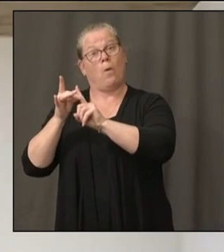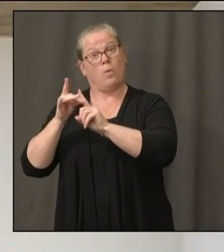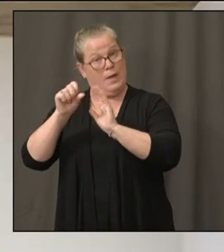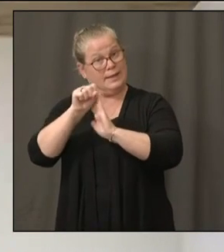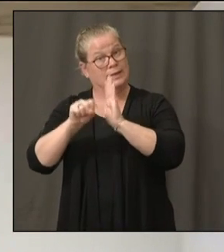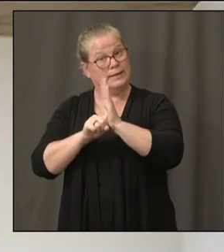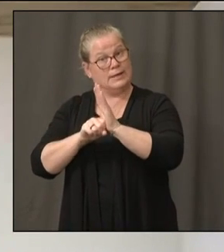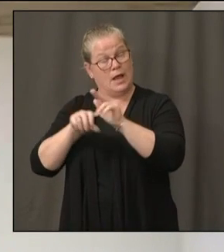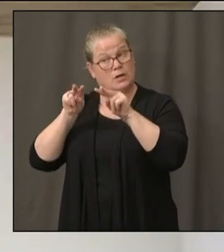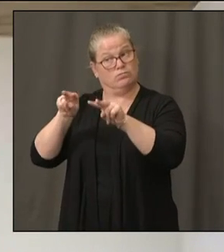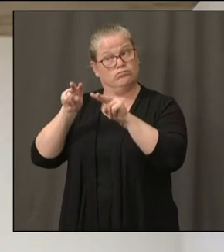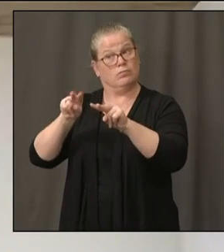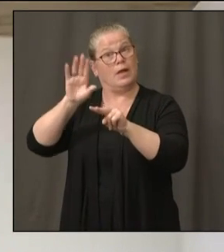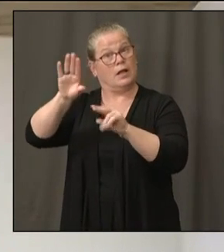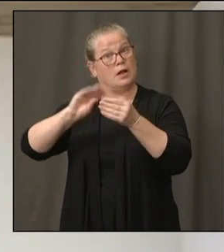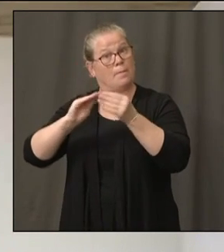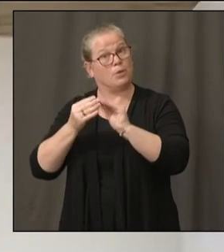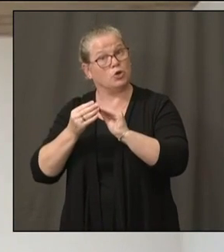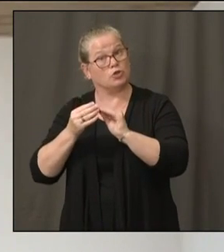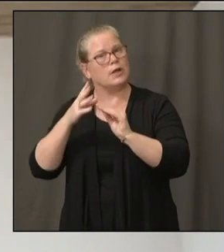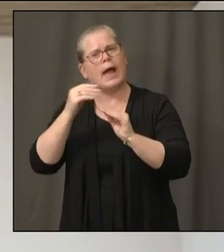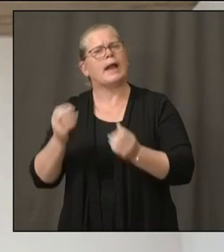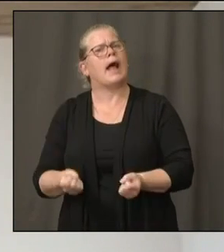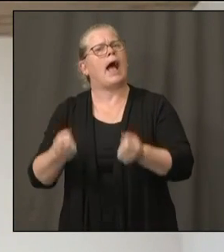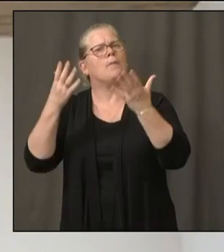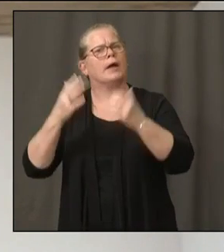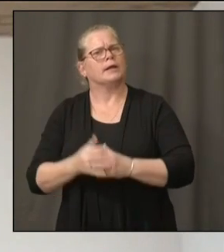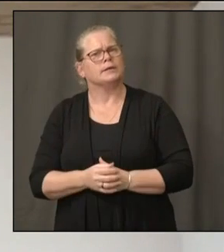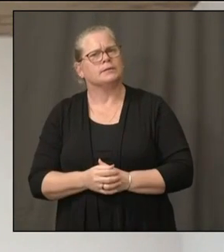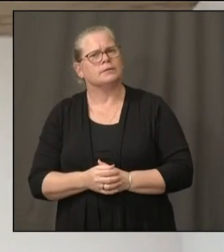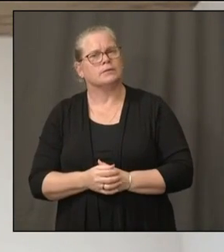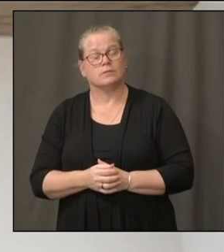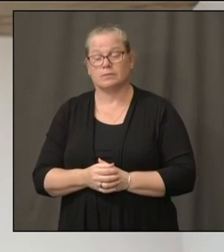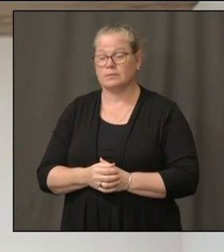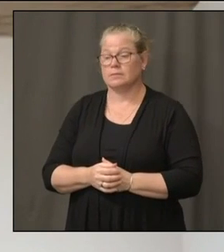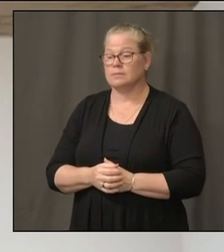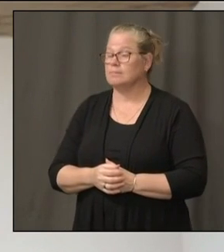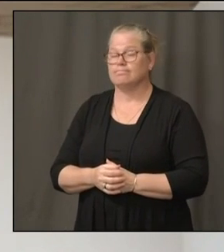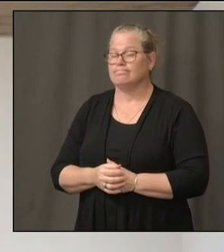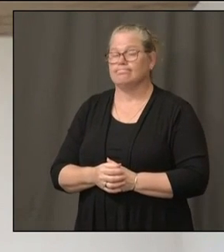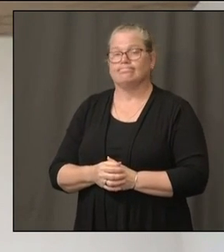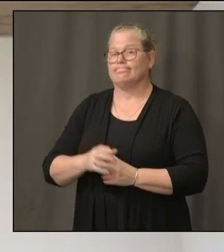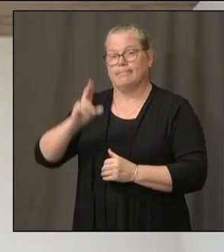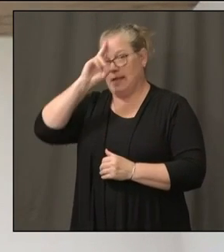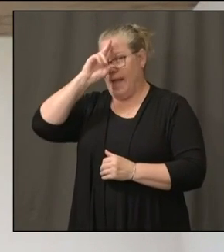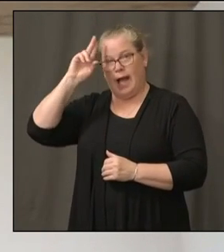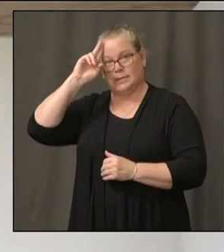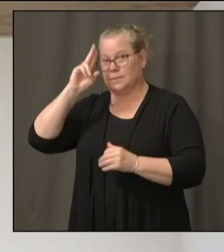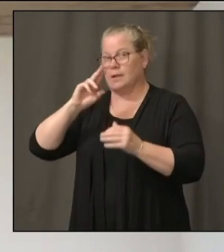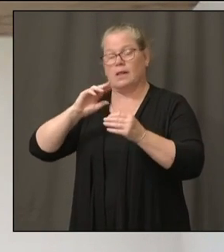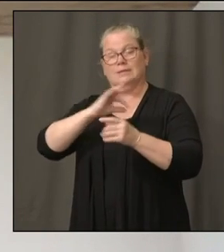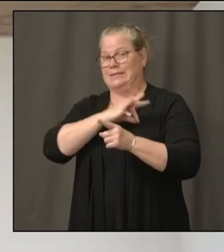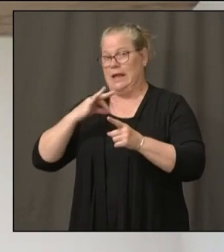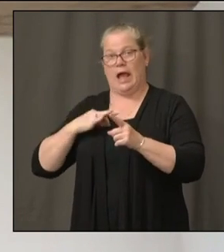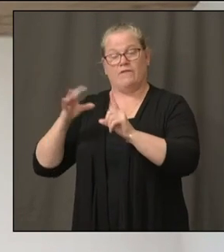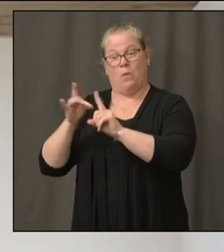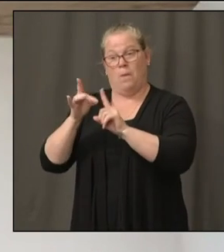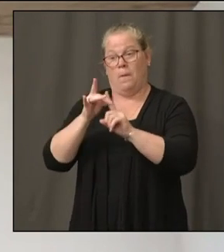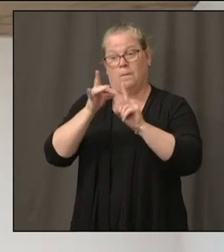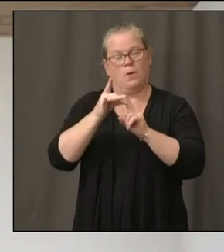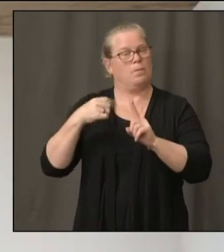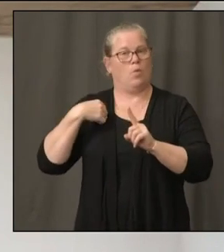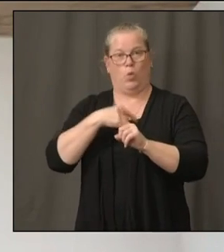We are not tracking infection rates among hospital staff. That's up to the individual hospitals. Okay.